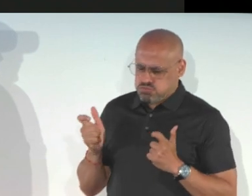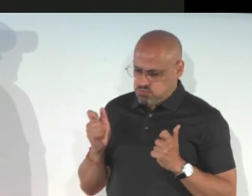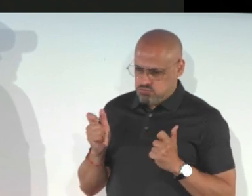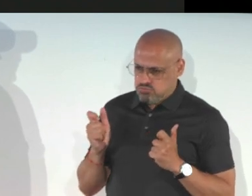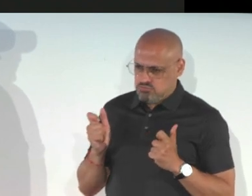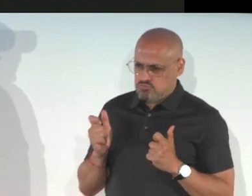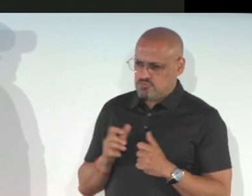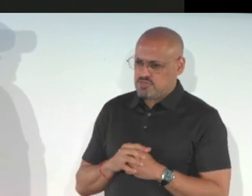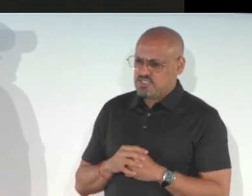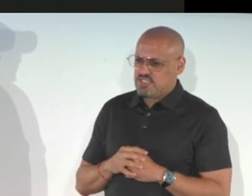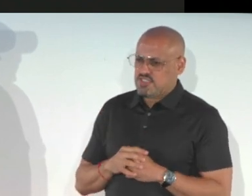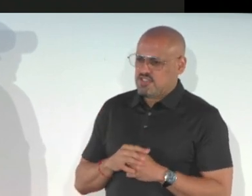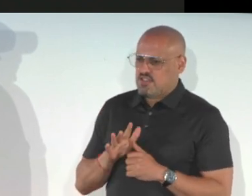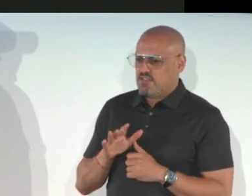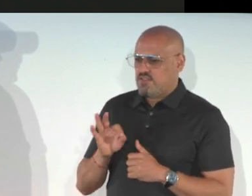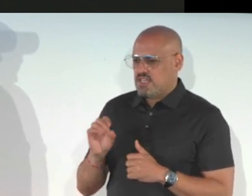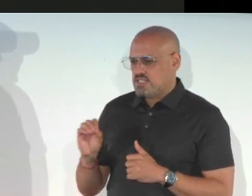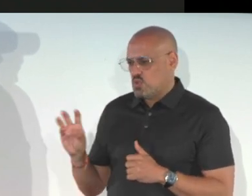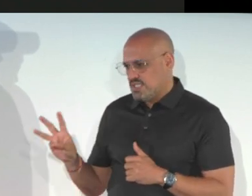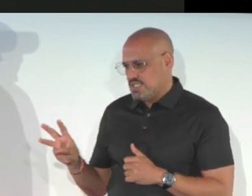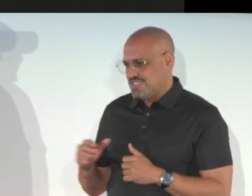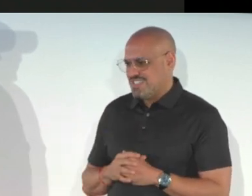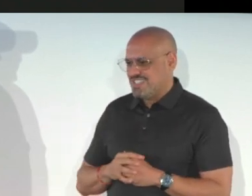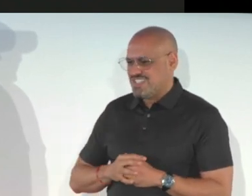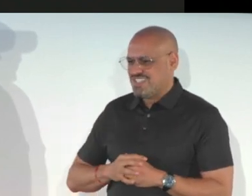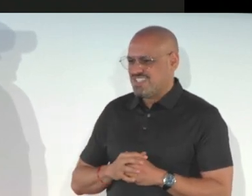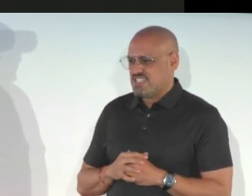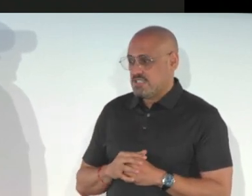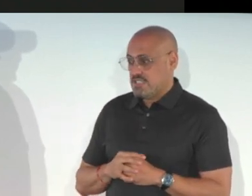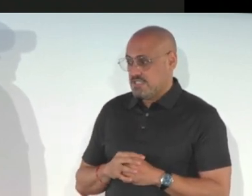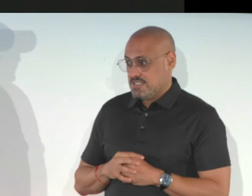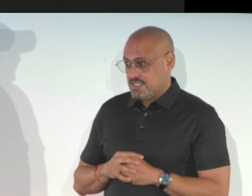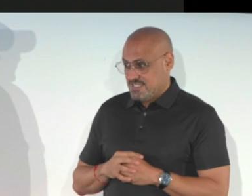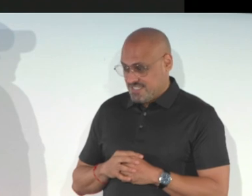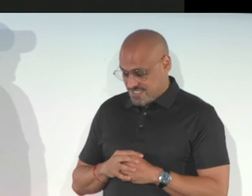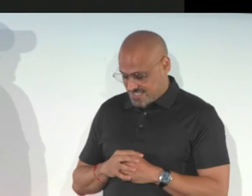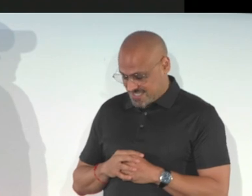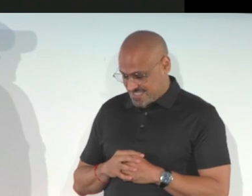-1481, VP, 415-255-5906.